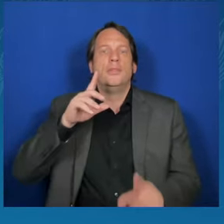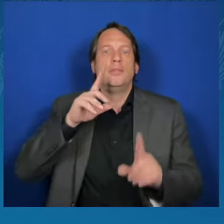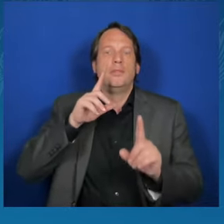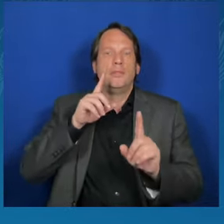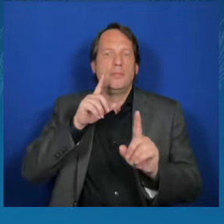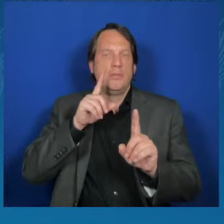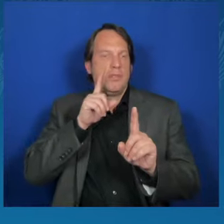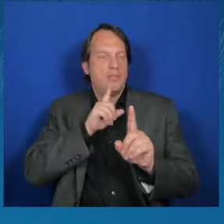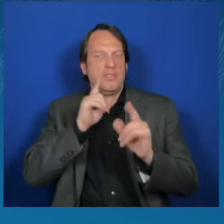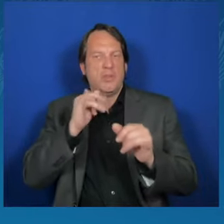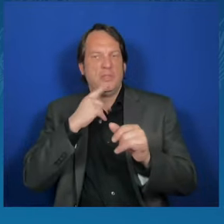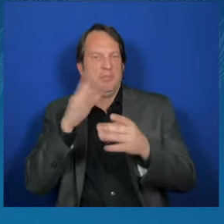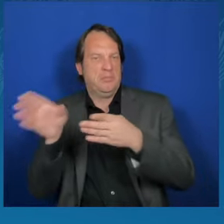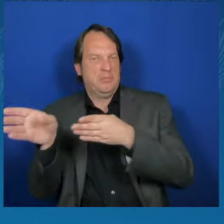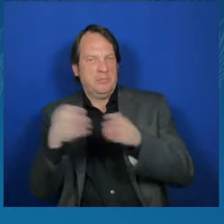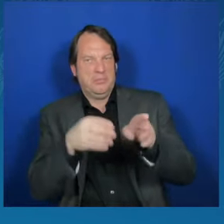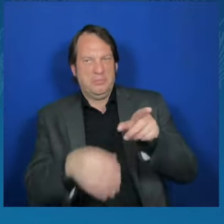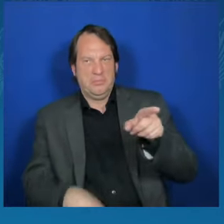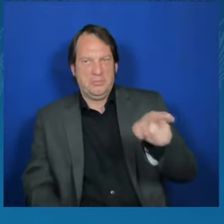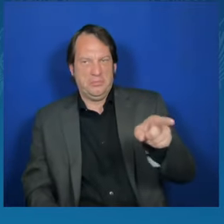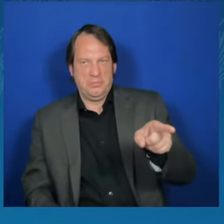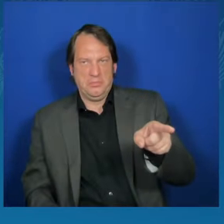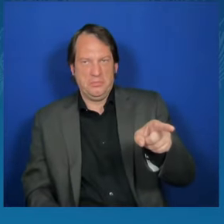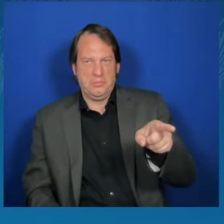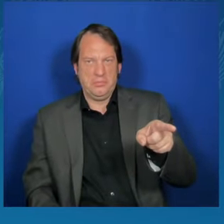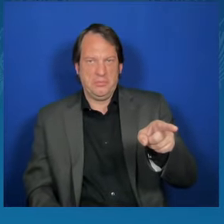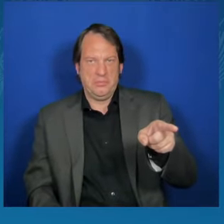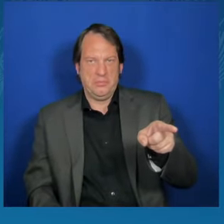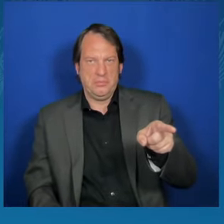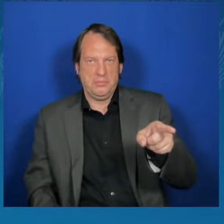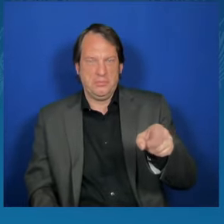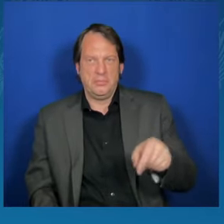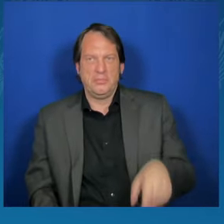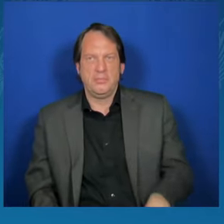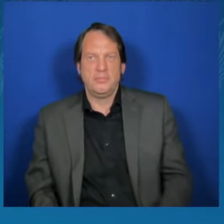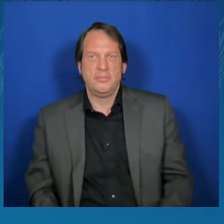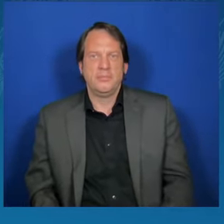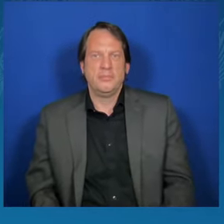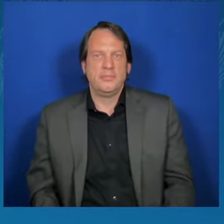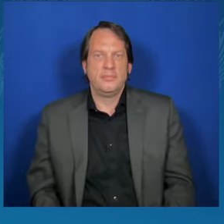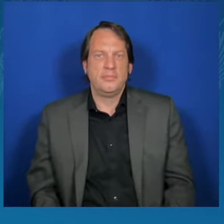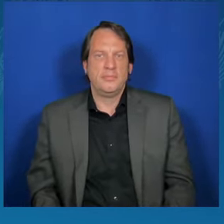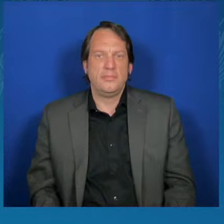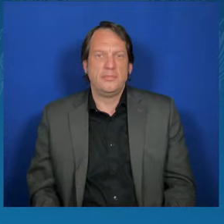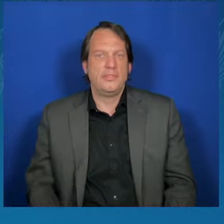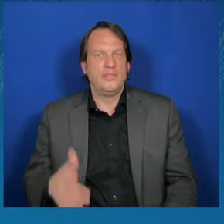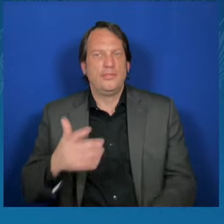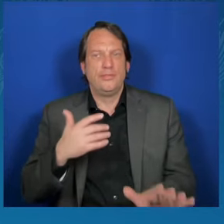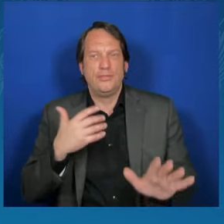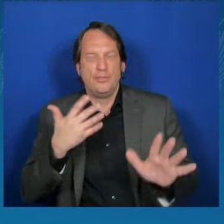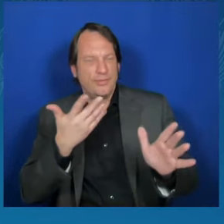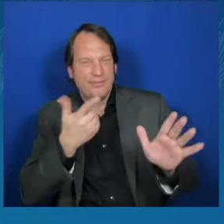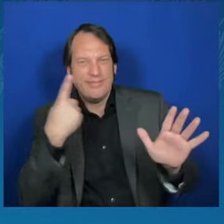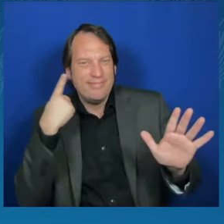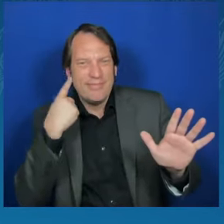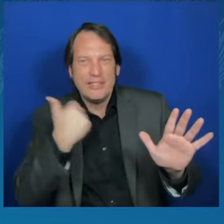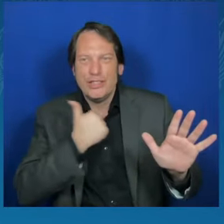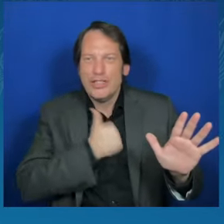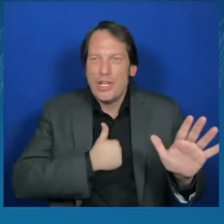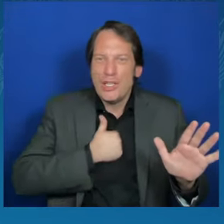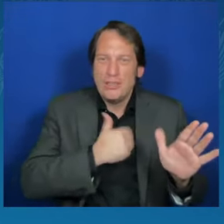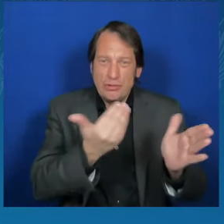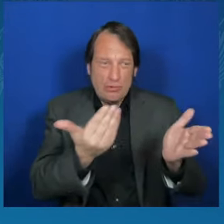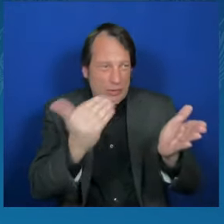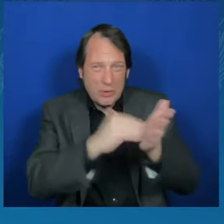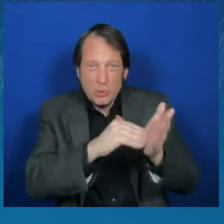Sorry, I don't hear. No problem. Do I need to ask the question to you again, Madam Vice President? No, got it. Okay. And to